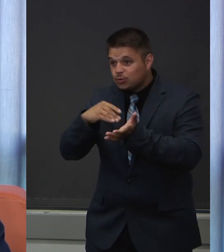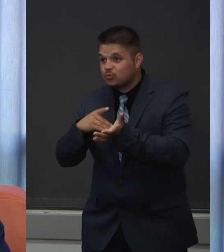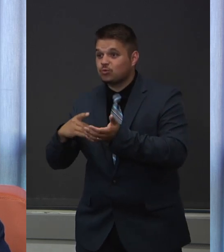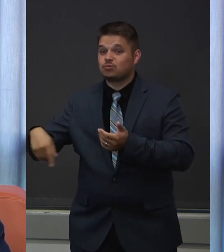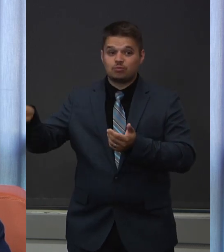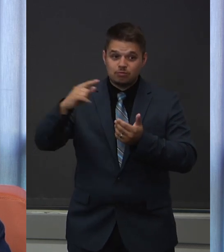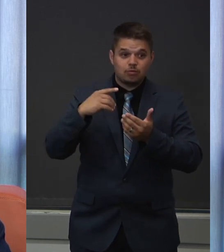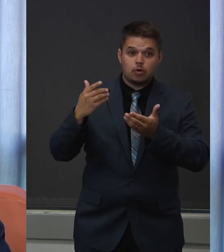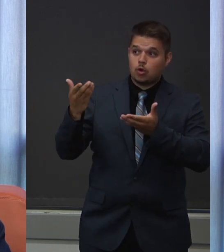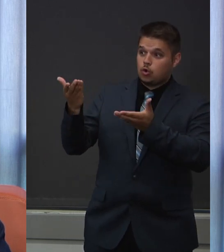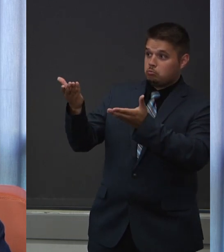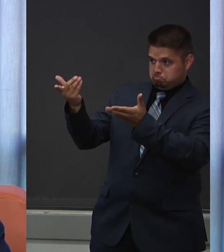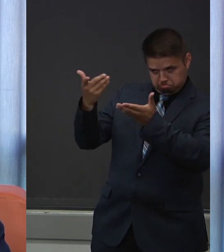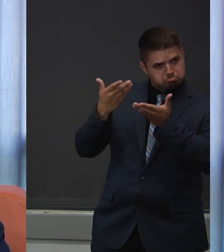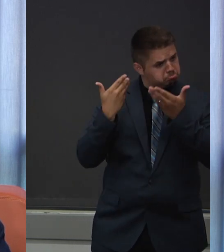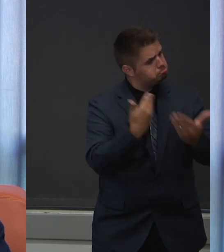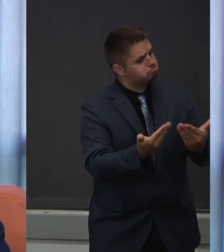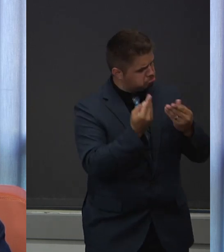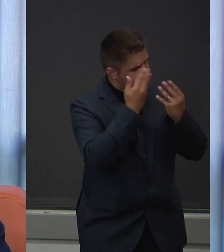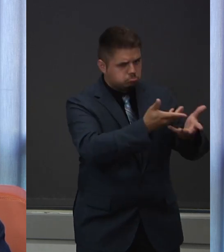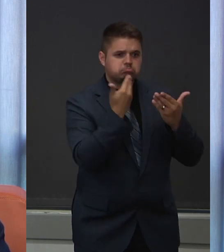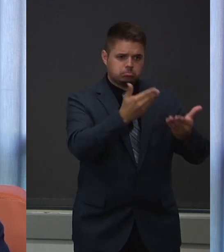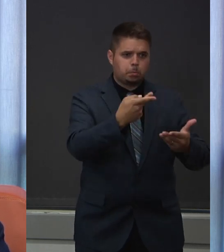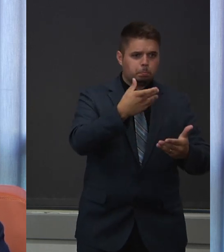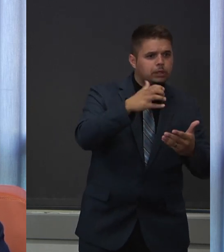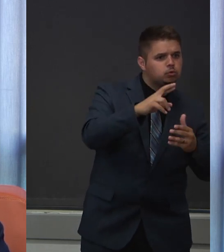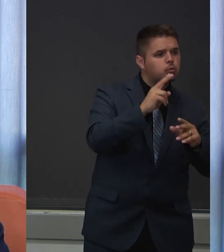we think that that is a great option.